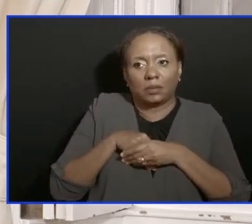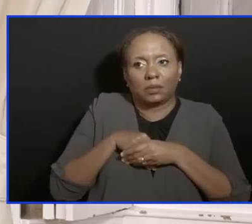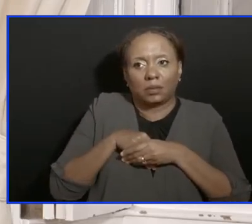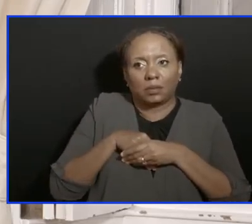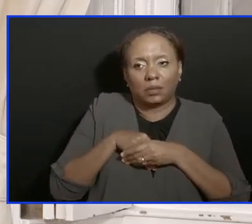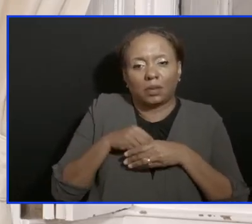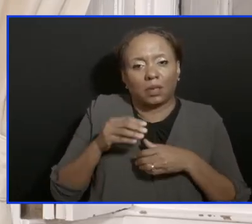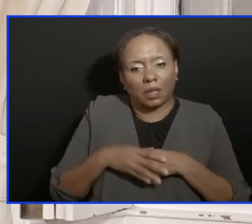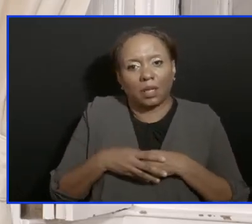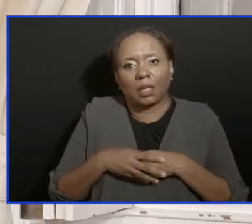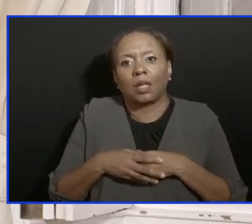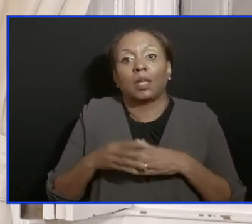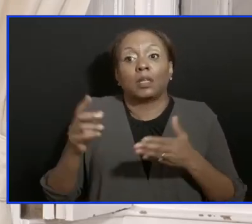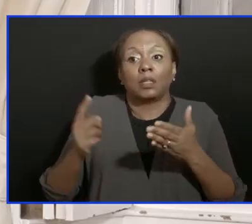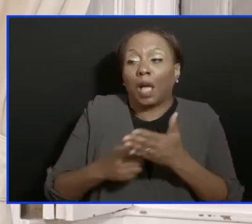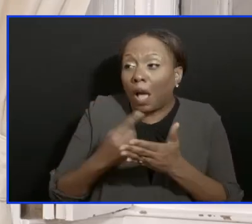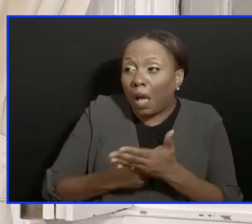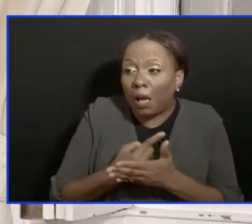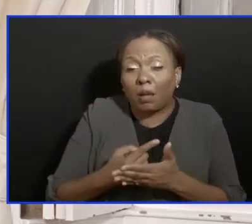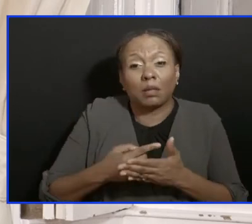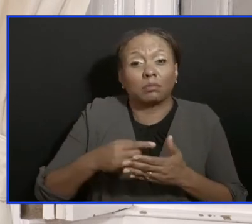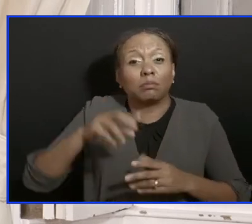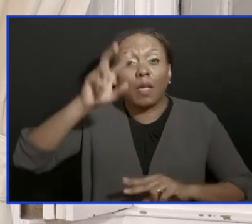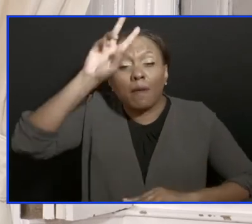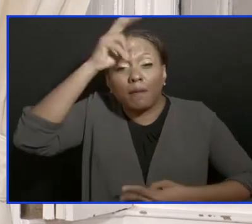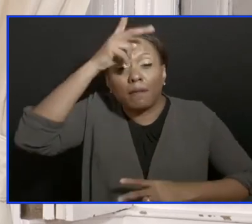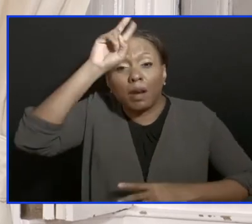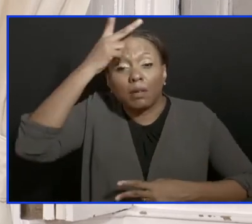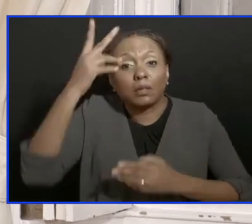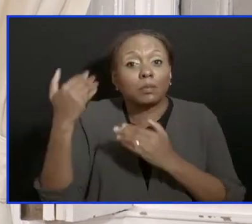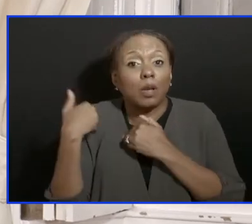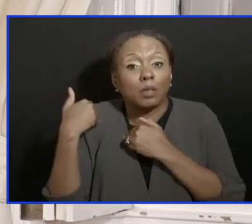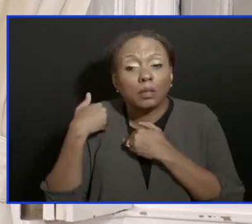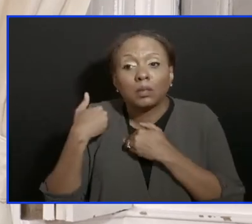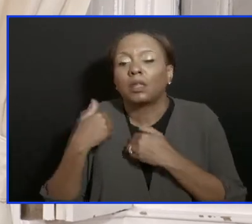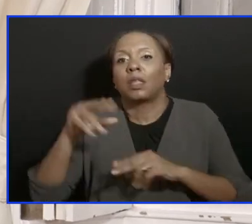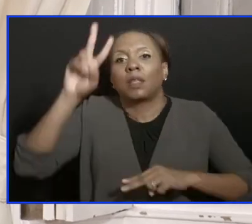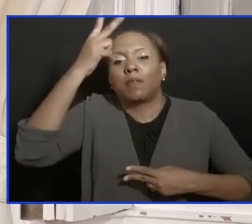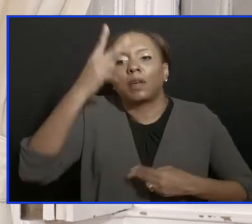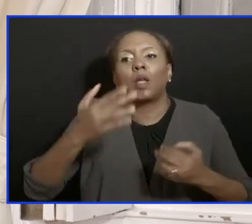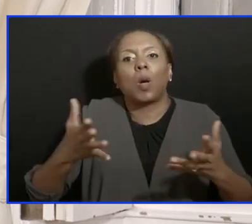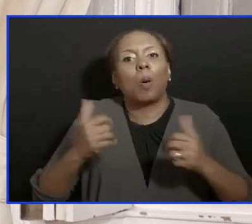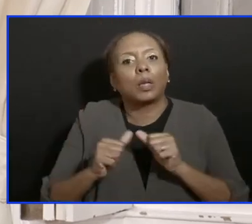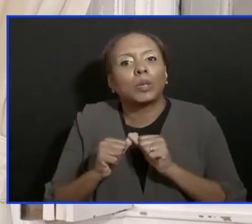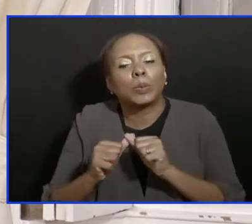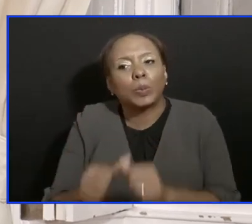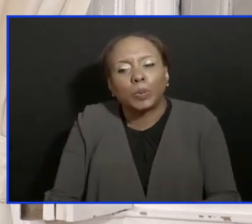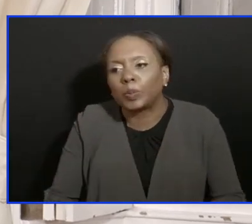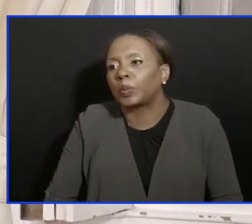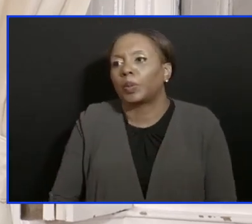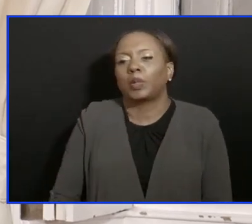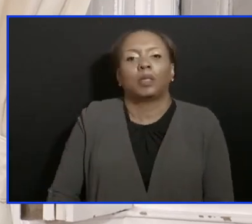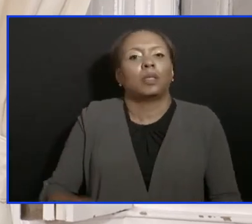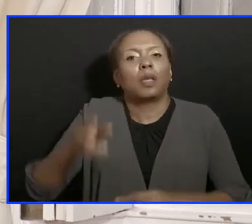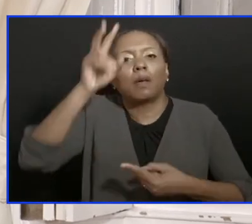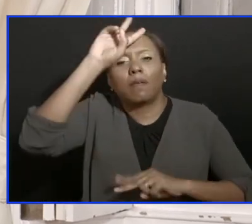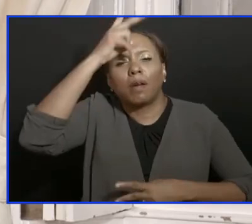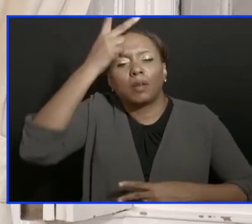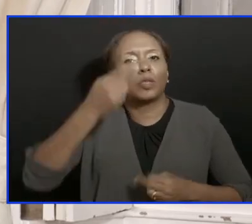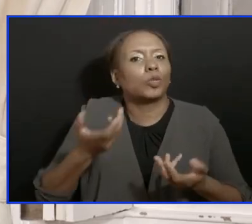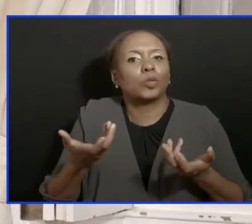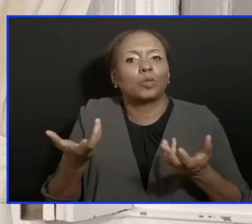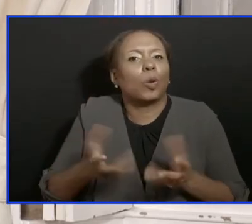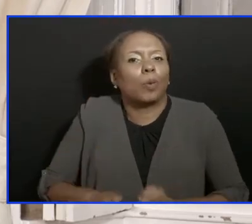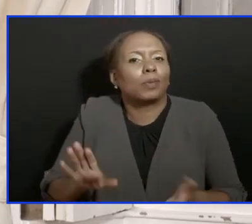is replicating. The virus's sole job is to survive at all costs, even if it means at